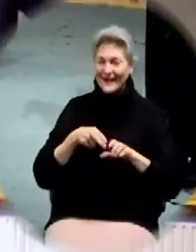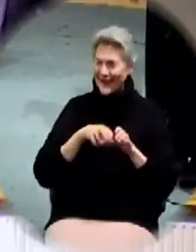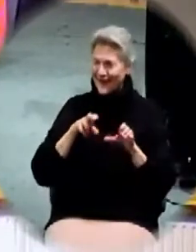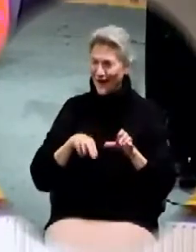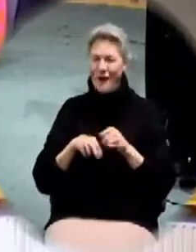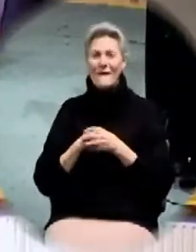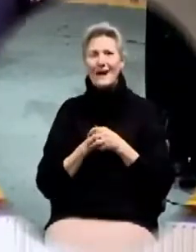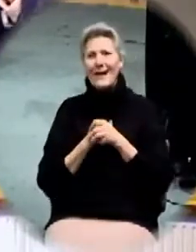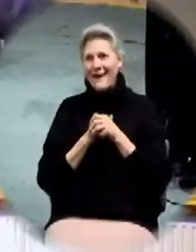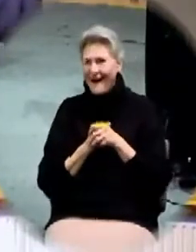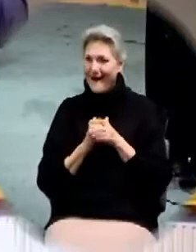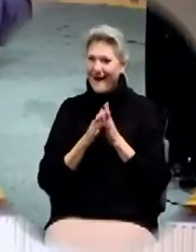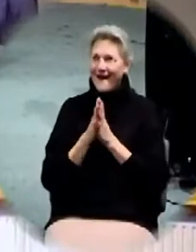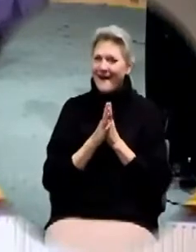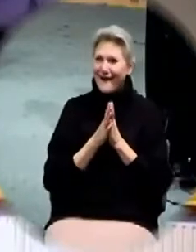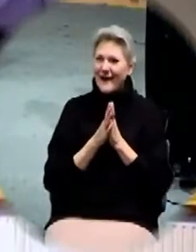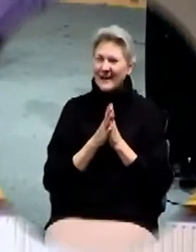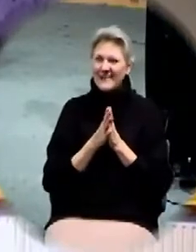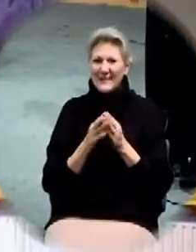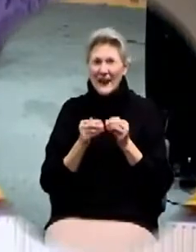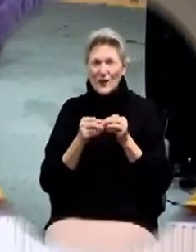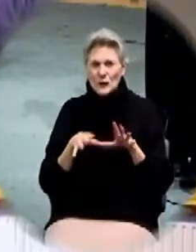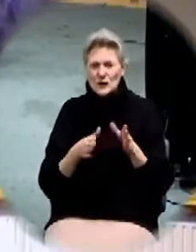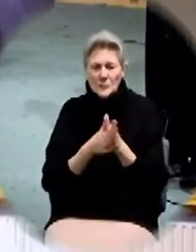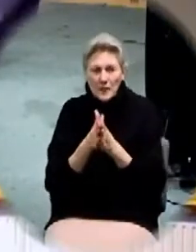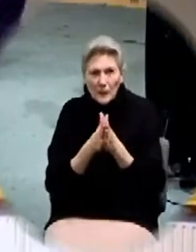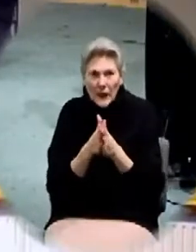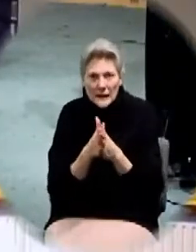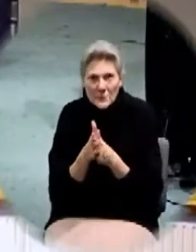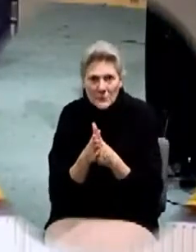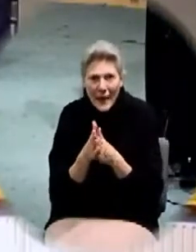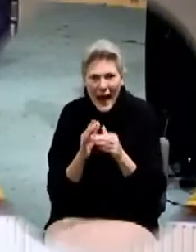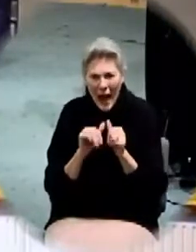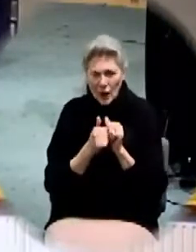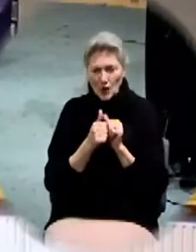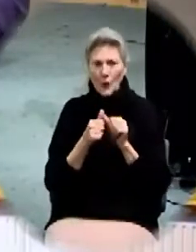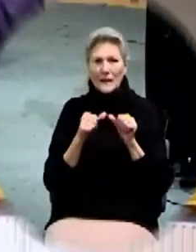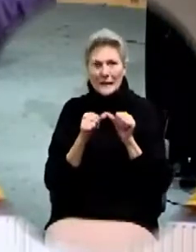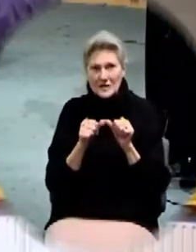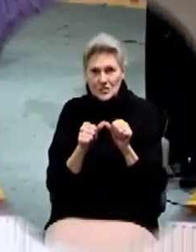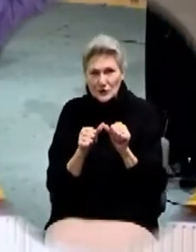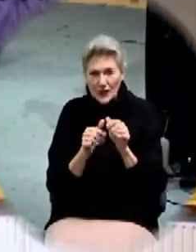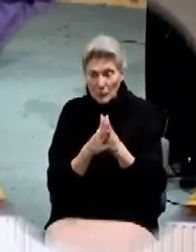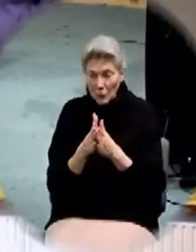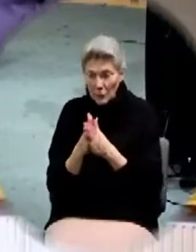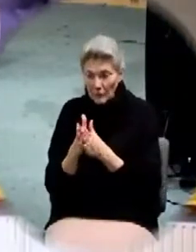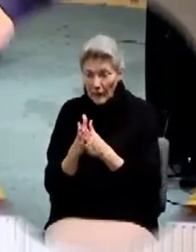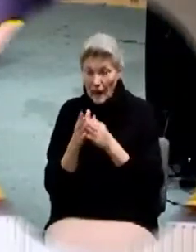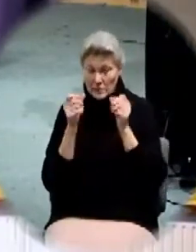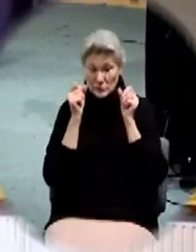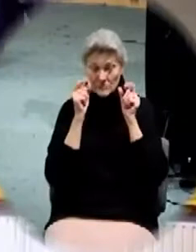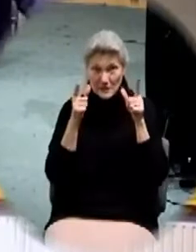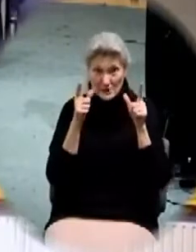Can you help me? How do I keep that going? I was amazed at the answer.